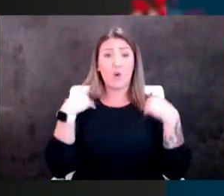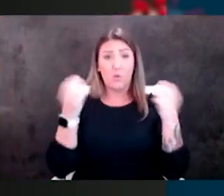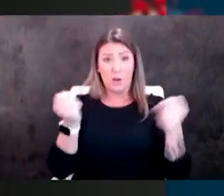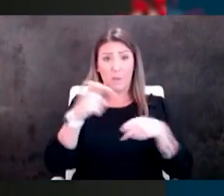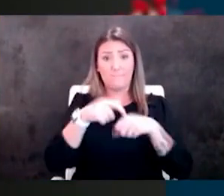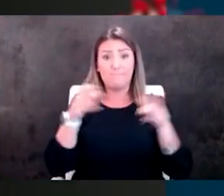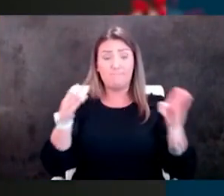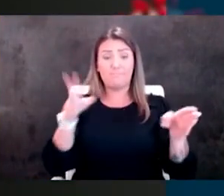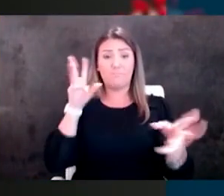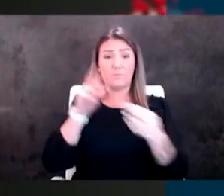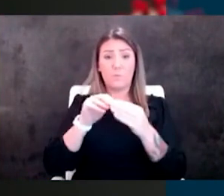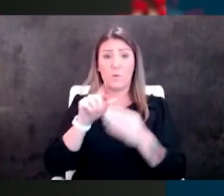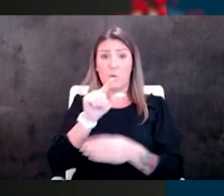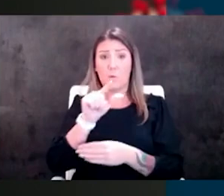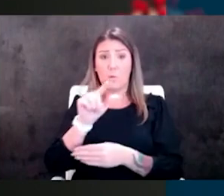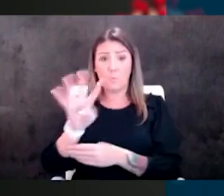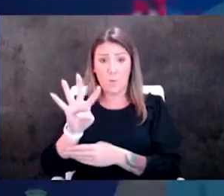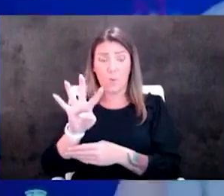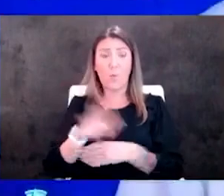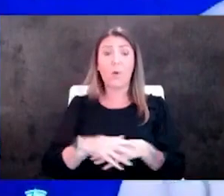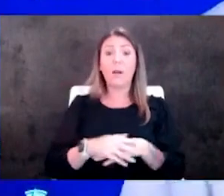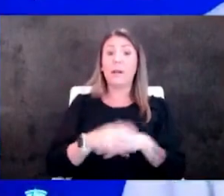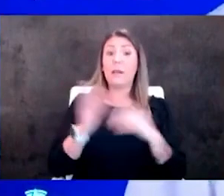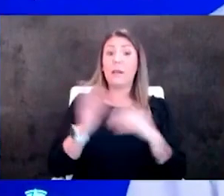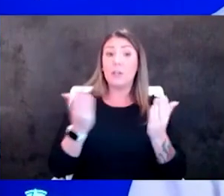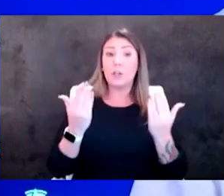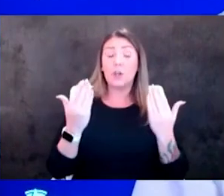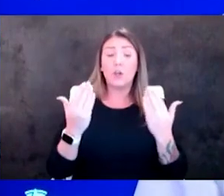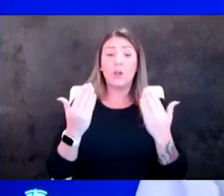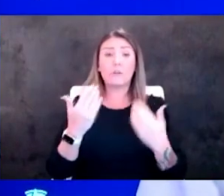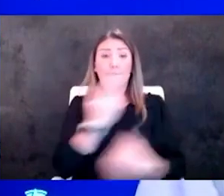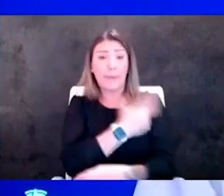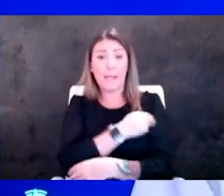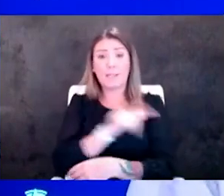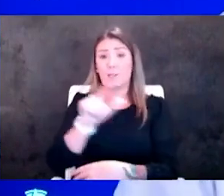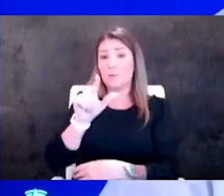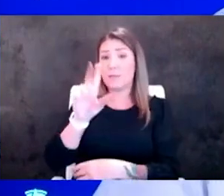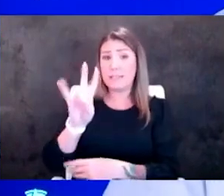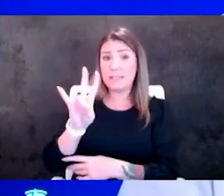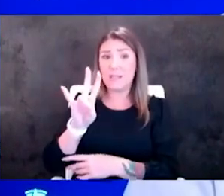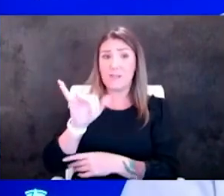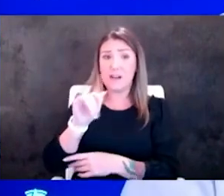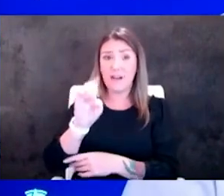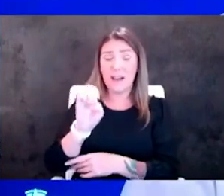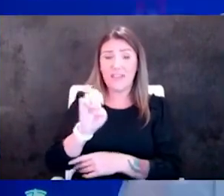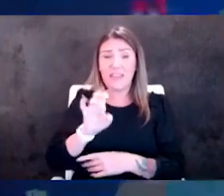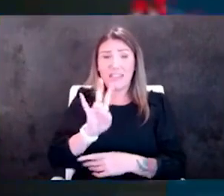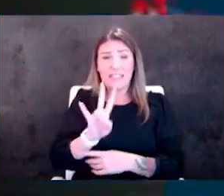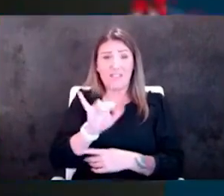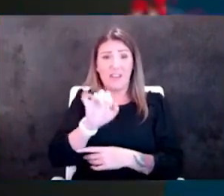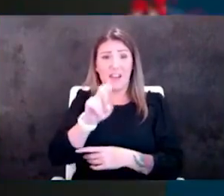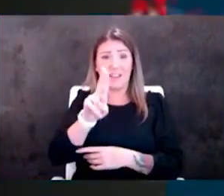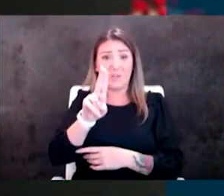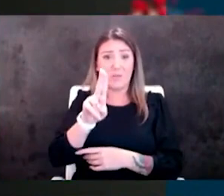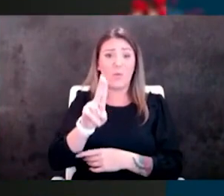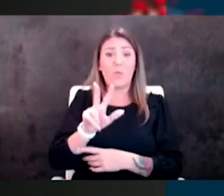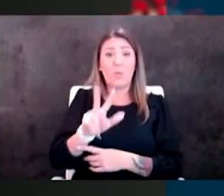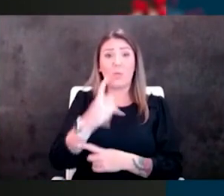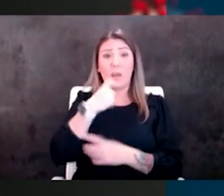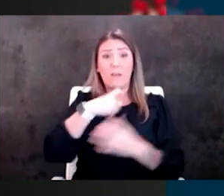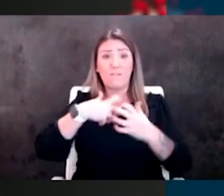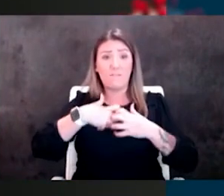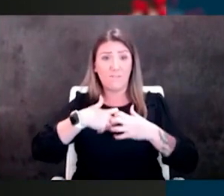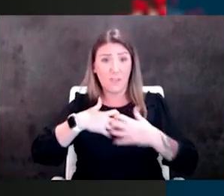we here at the hospital have 27 active infections seven in the icu three on the ventilators uh